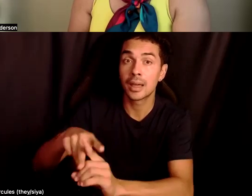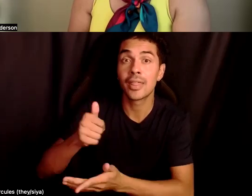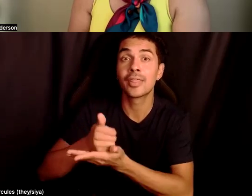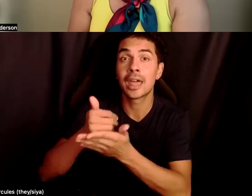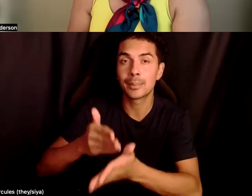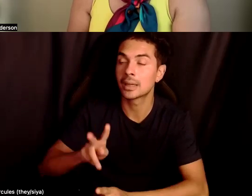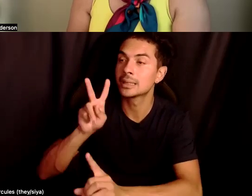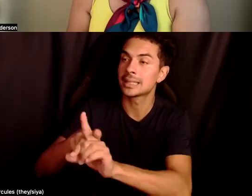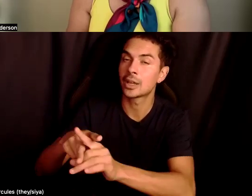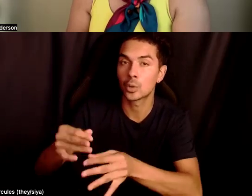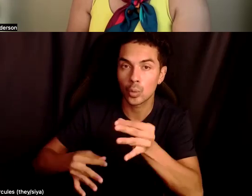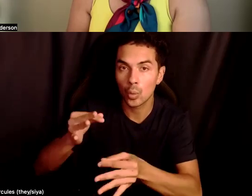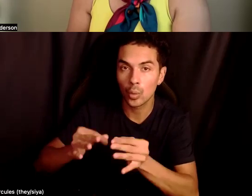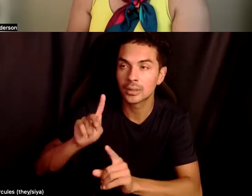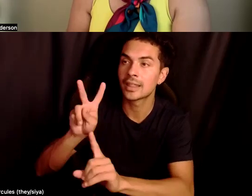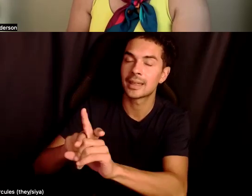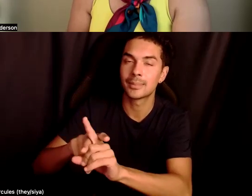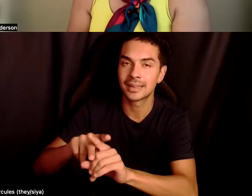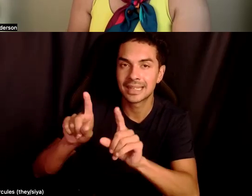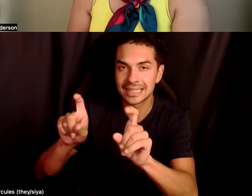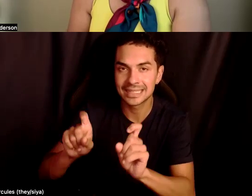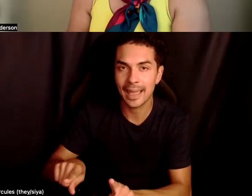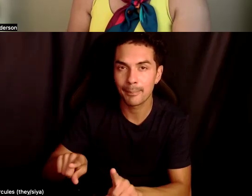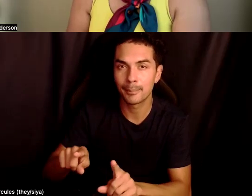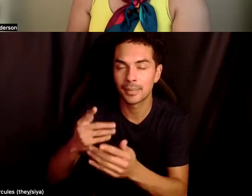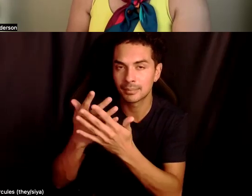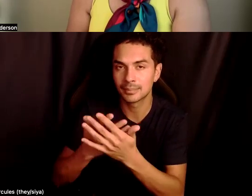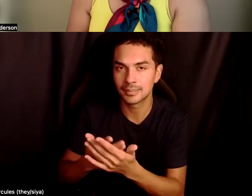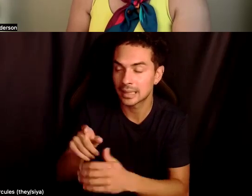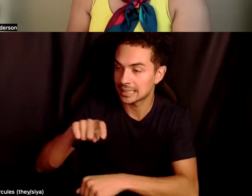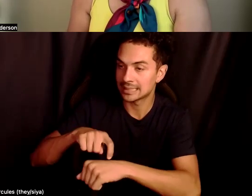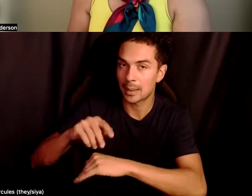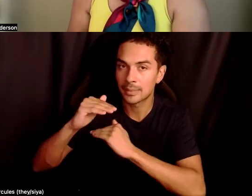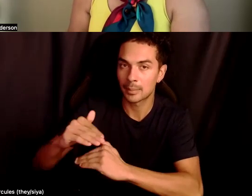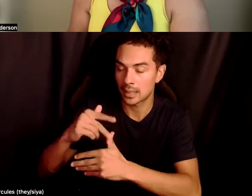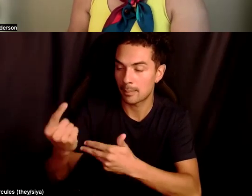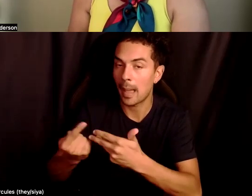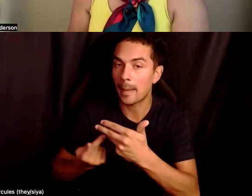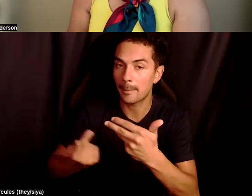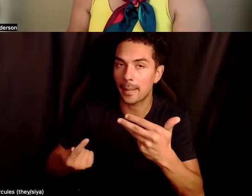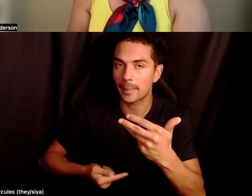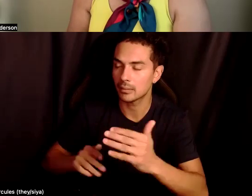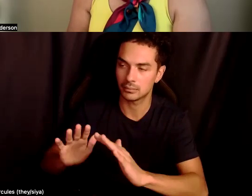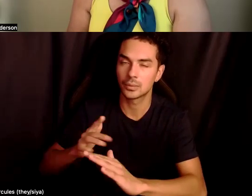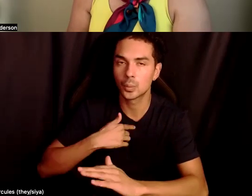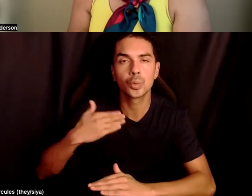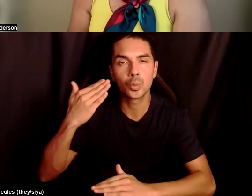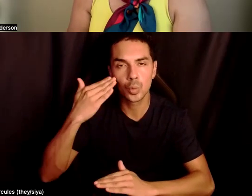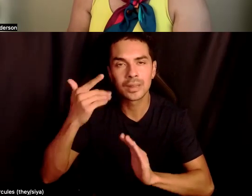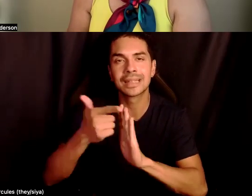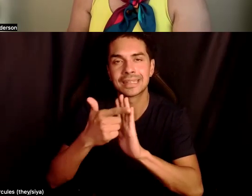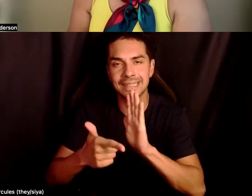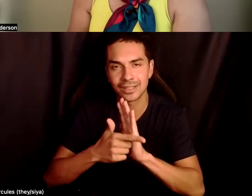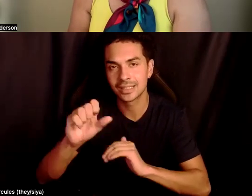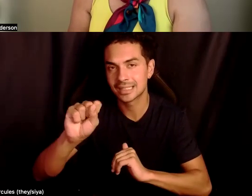office, assigning them to go get an exam or making them feel like they're on a time limit. You know, we all, we're all, we all know of the legal statutes